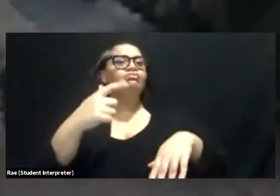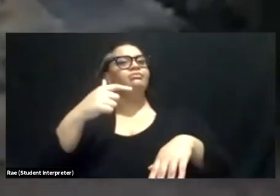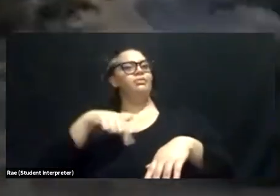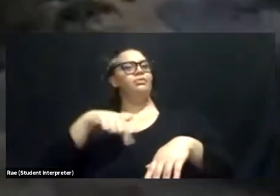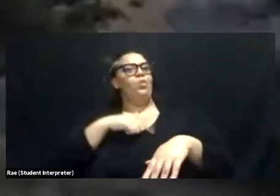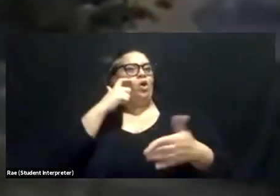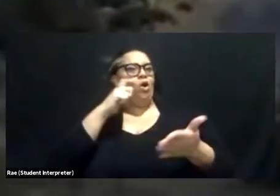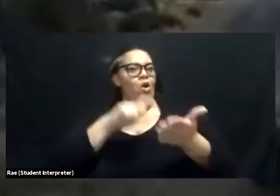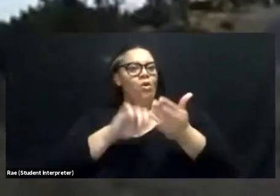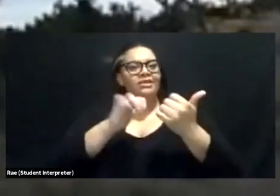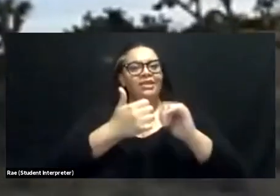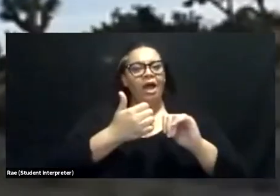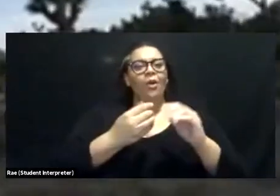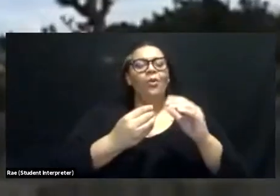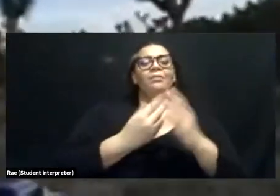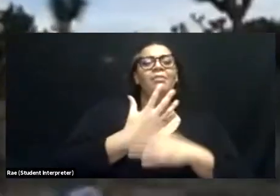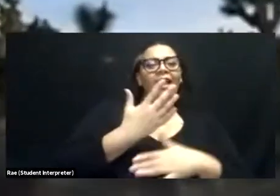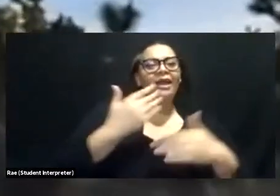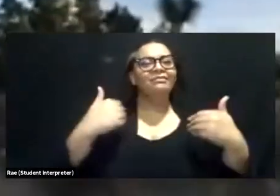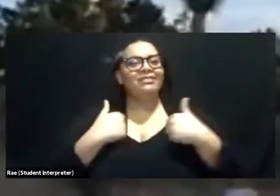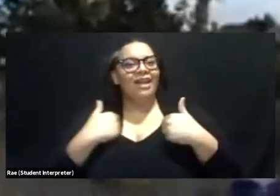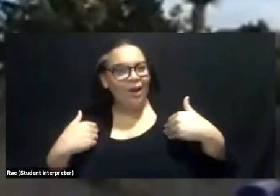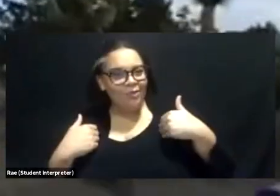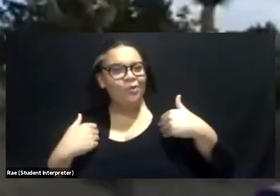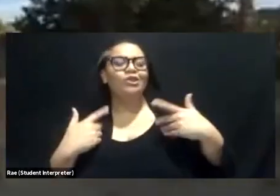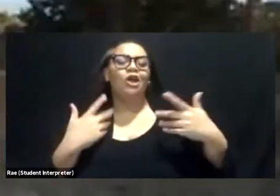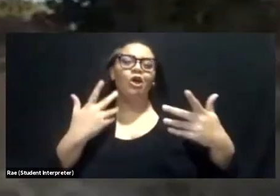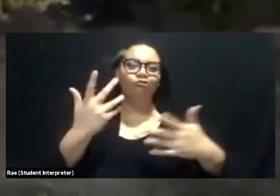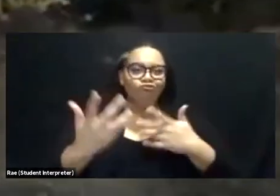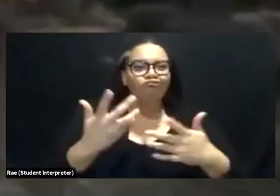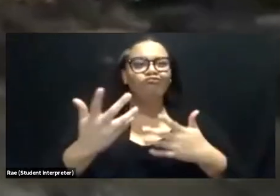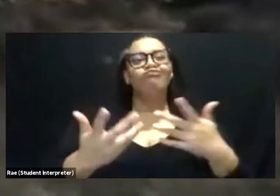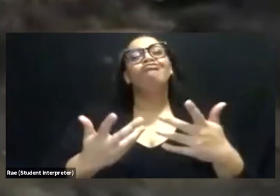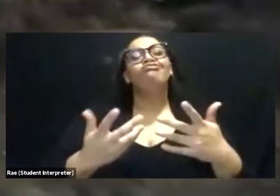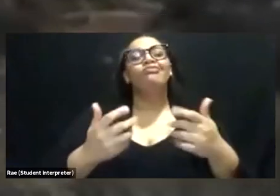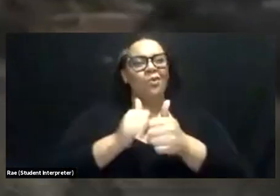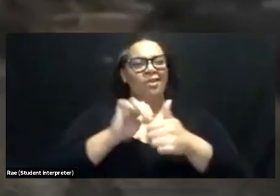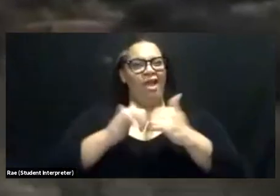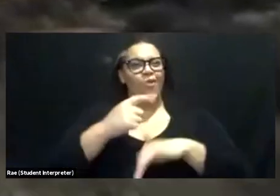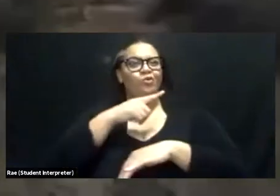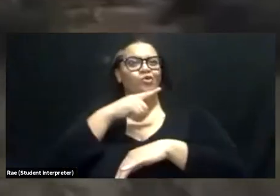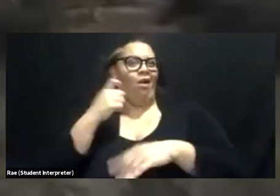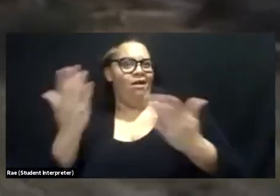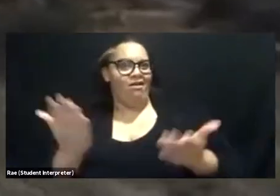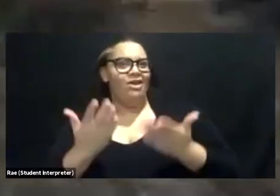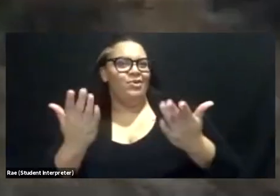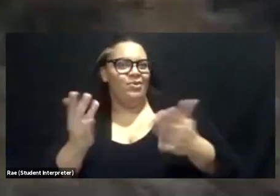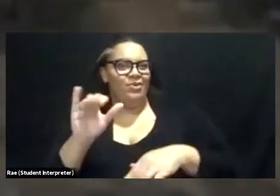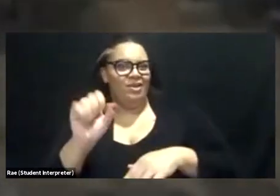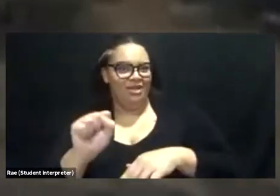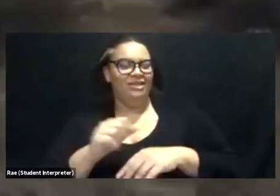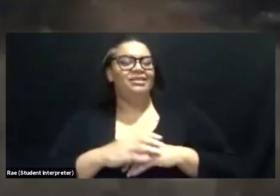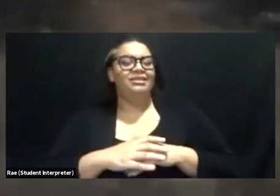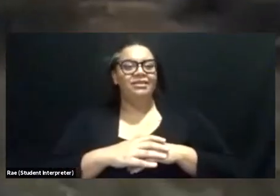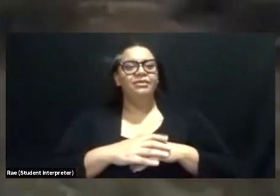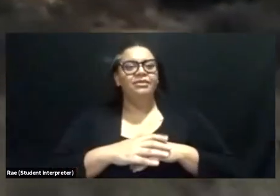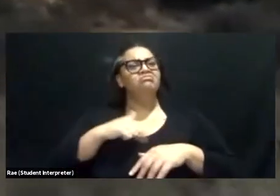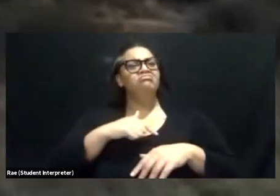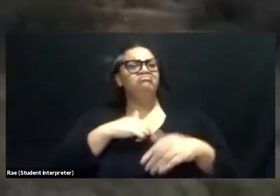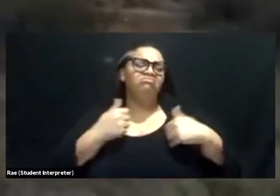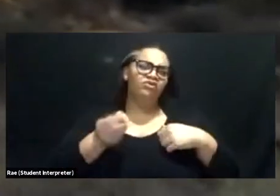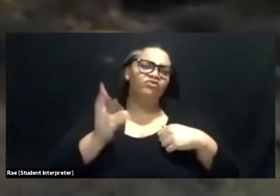the plants and animals are coping with how dry it is. We have a few plants that grow around here